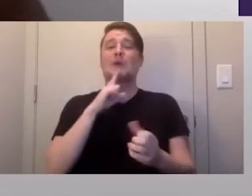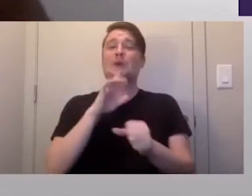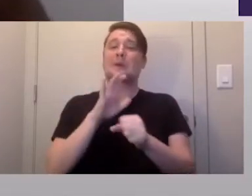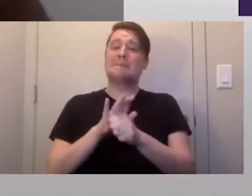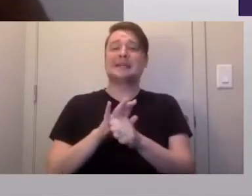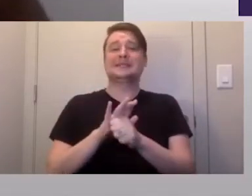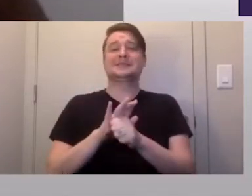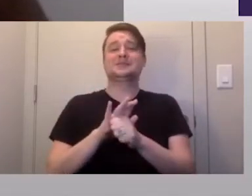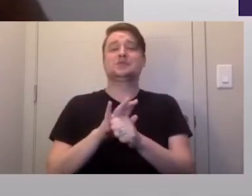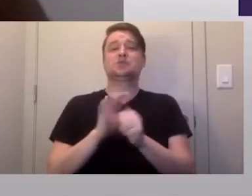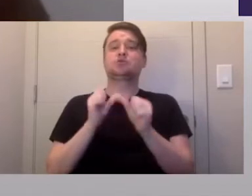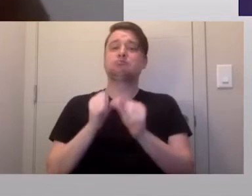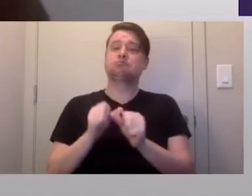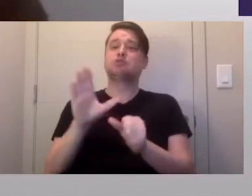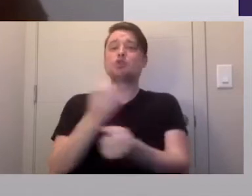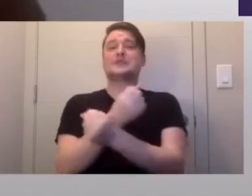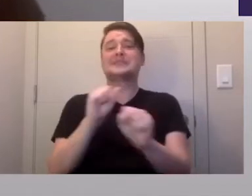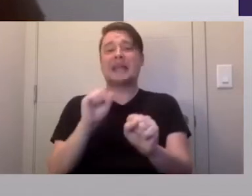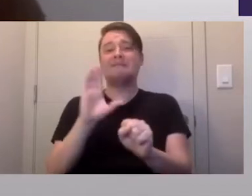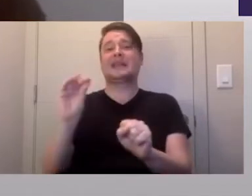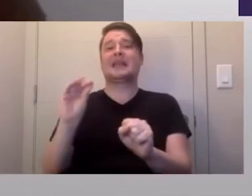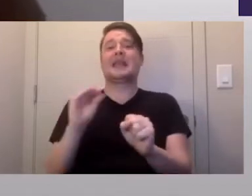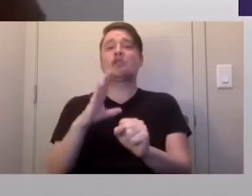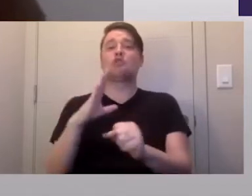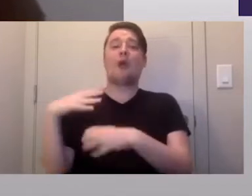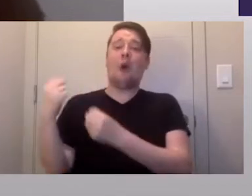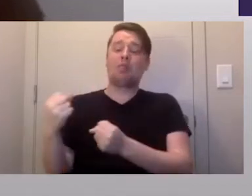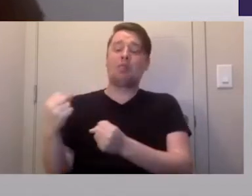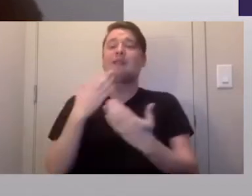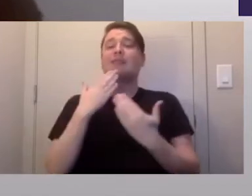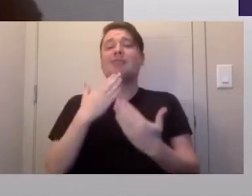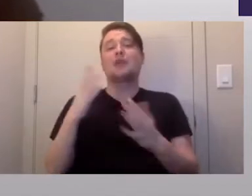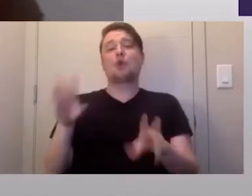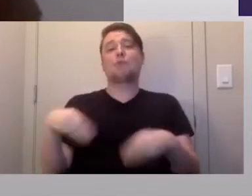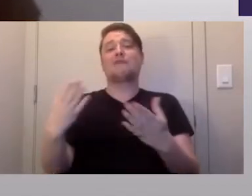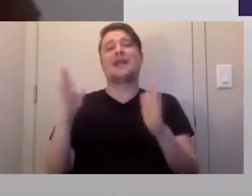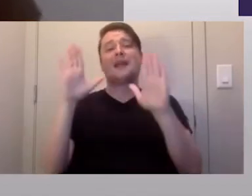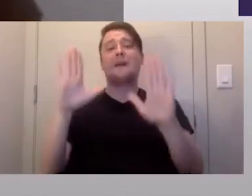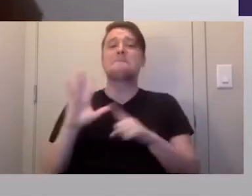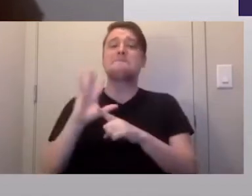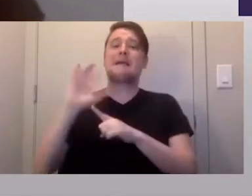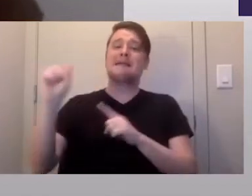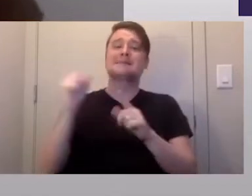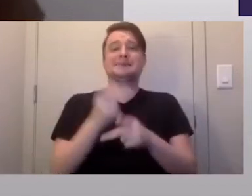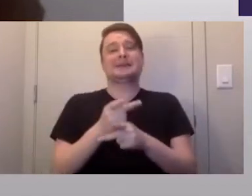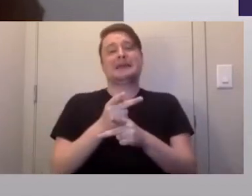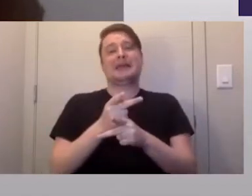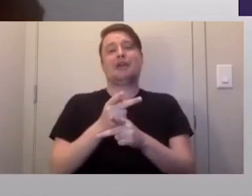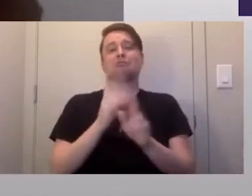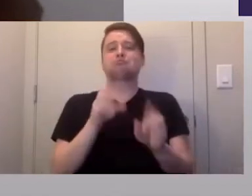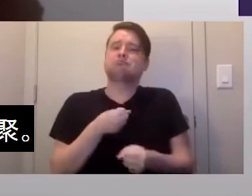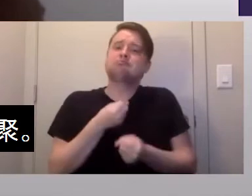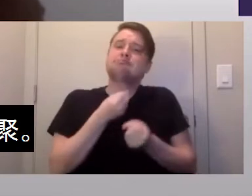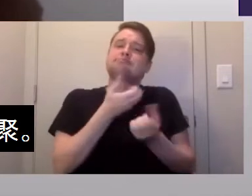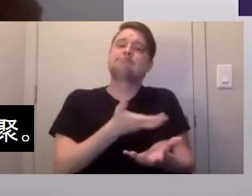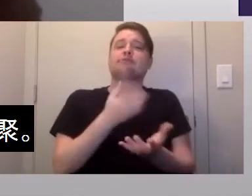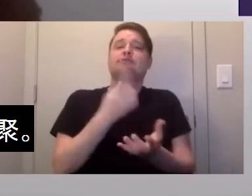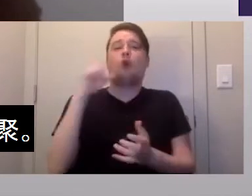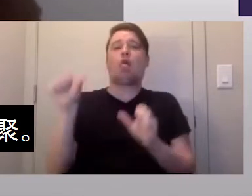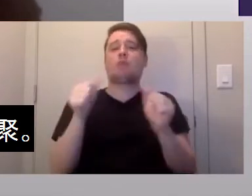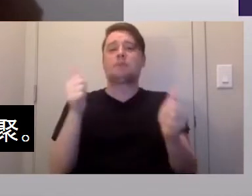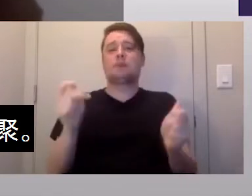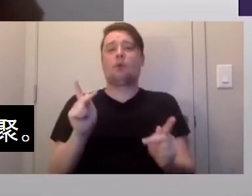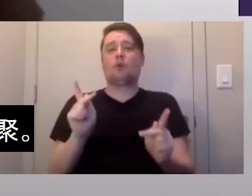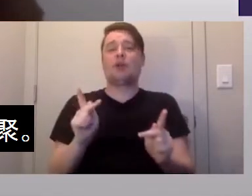helping you stay safe and healthy. So thank you for providing such amazing care so selflessly to others, and I'm excited